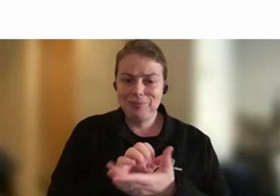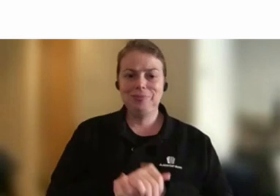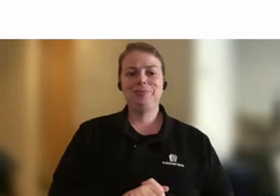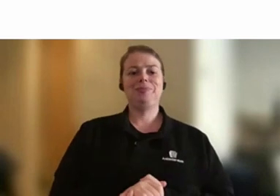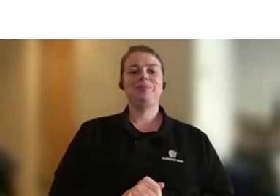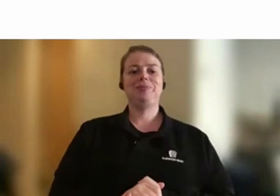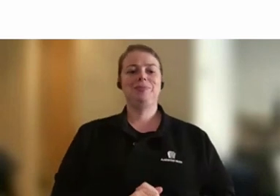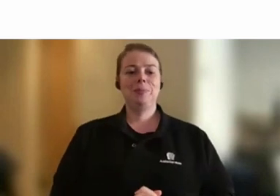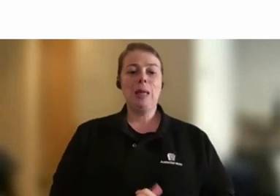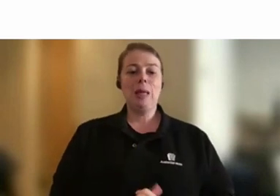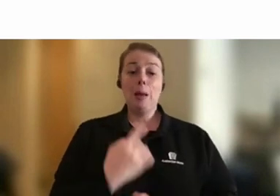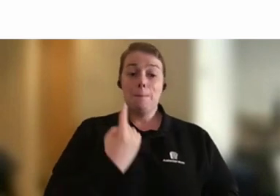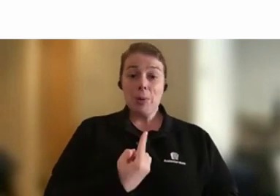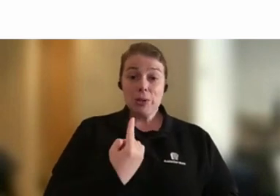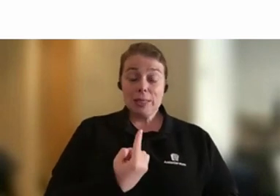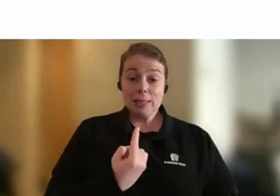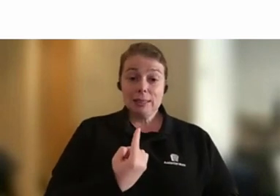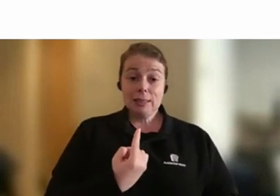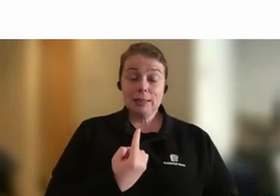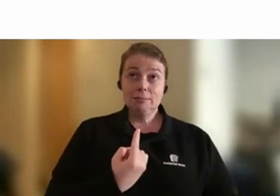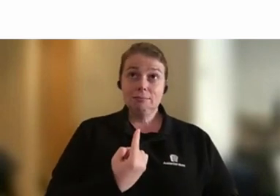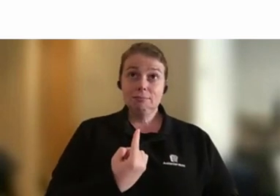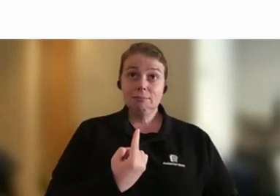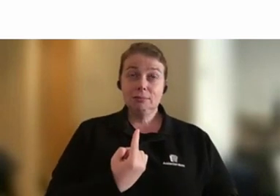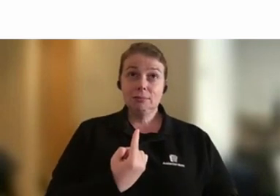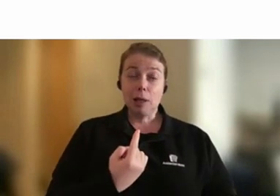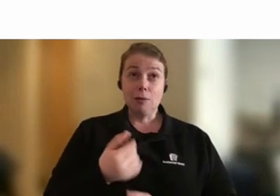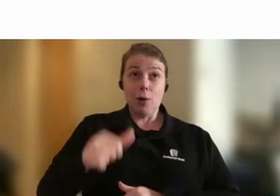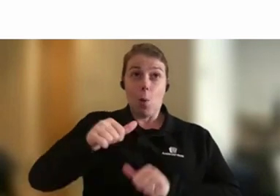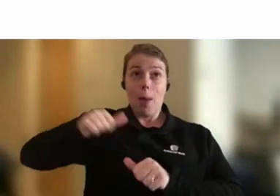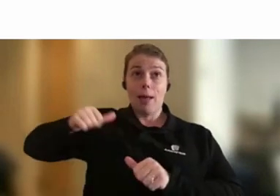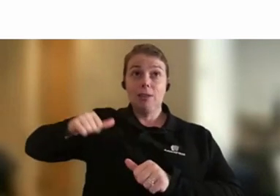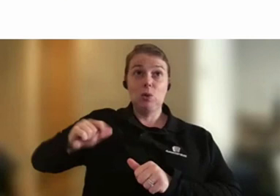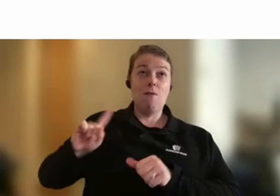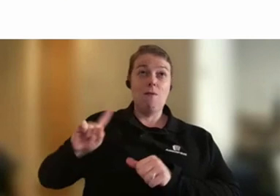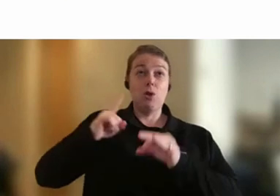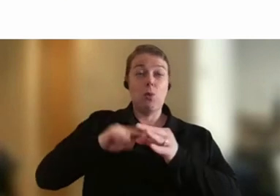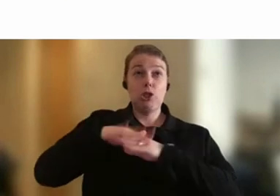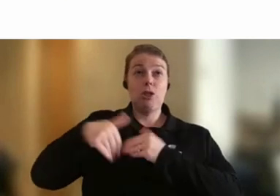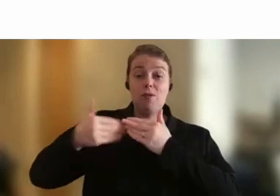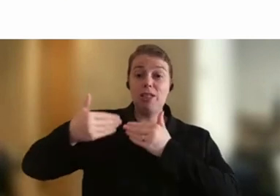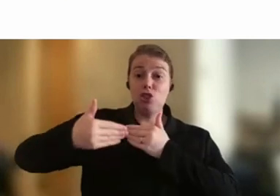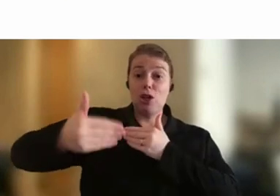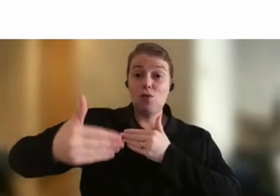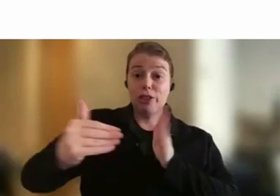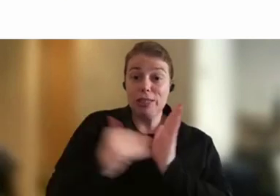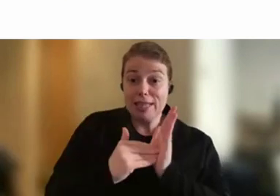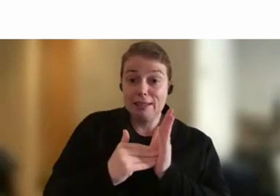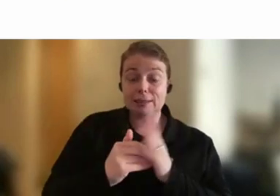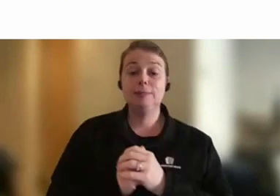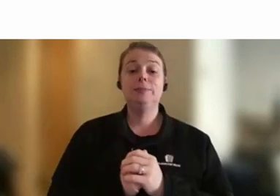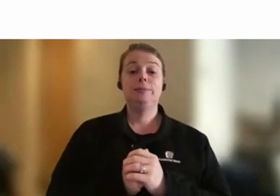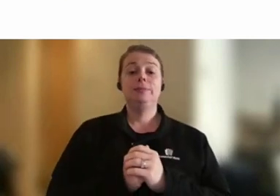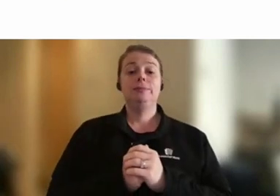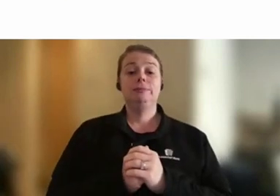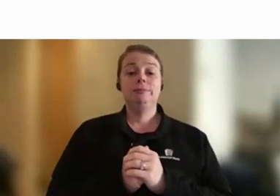what I would say is maybe to go back to the very first question about Gen Z. I mean, there is, we're working less in